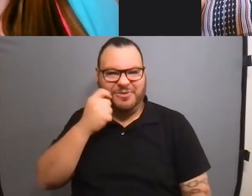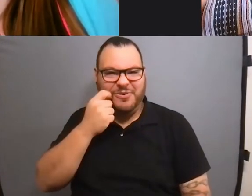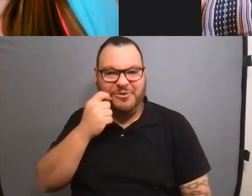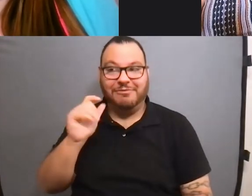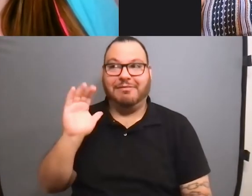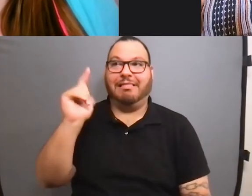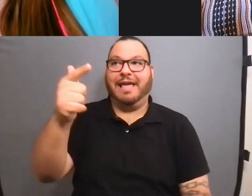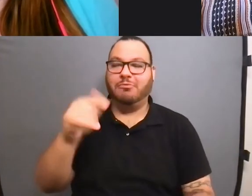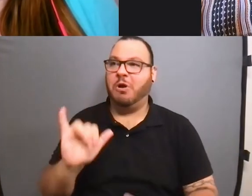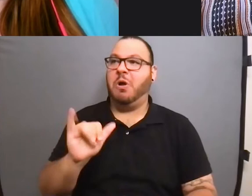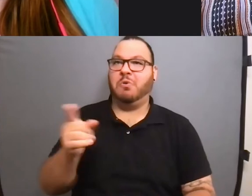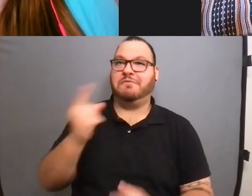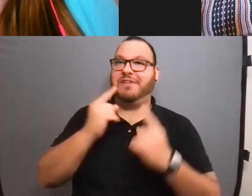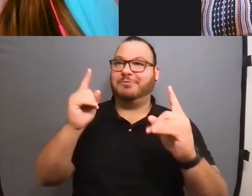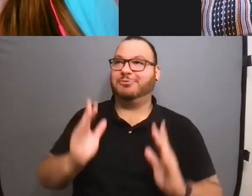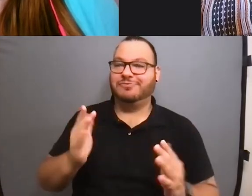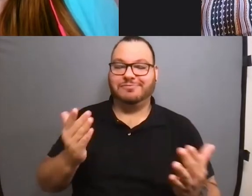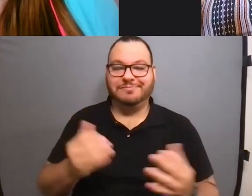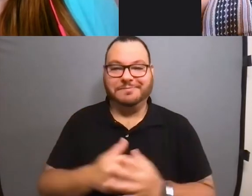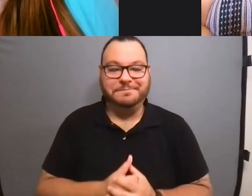but, oh, I actually, um,